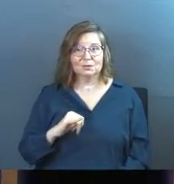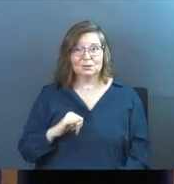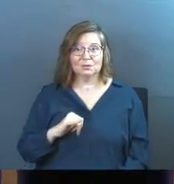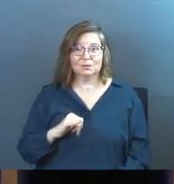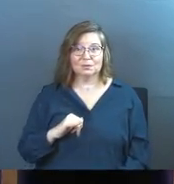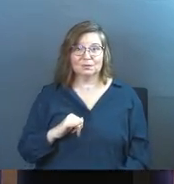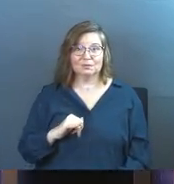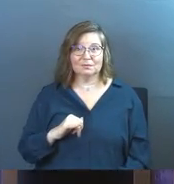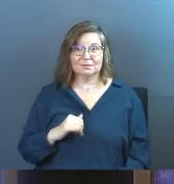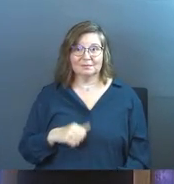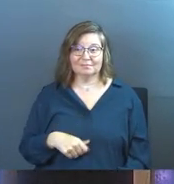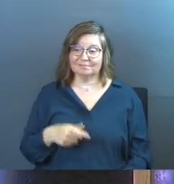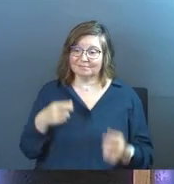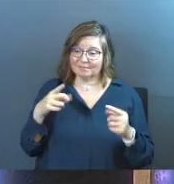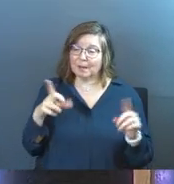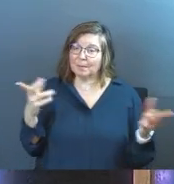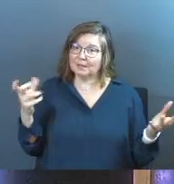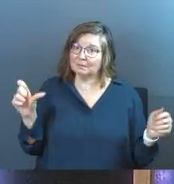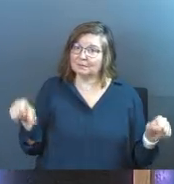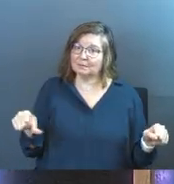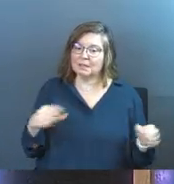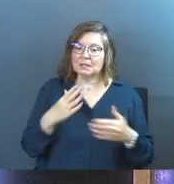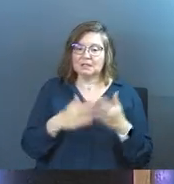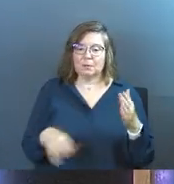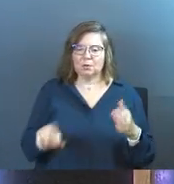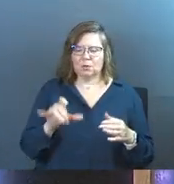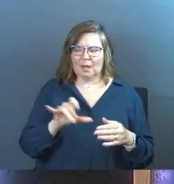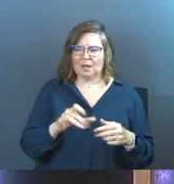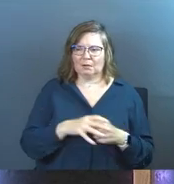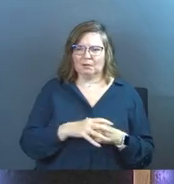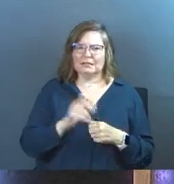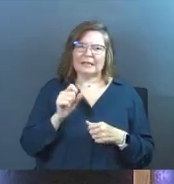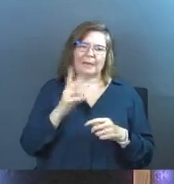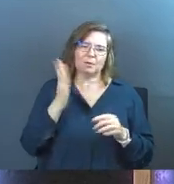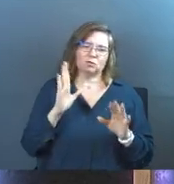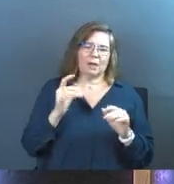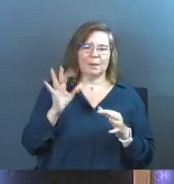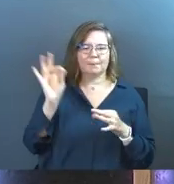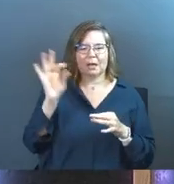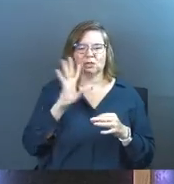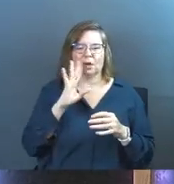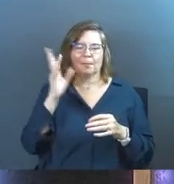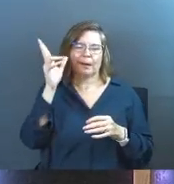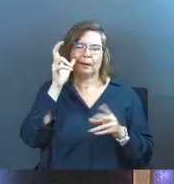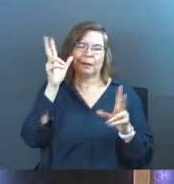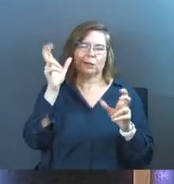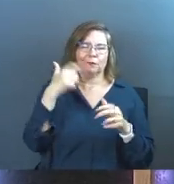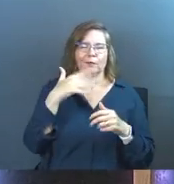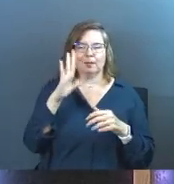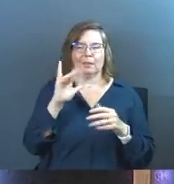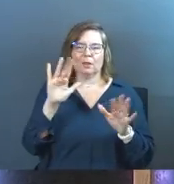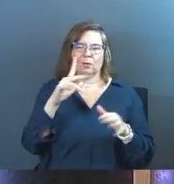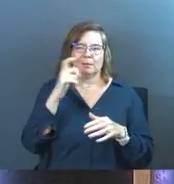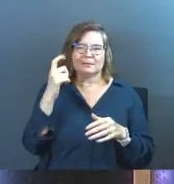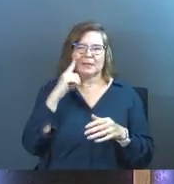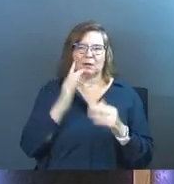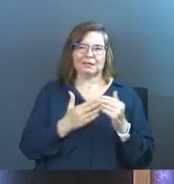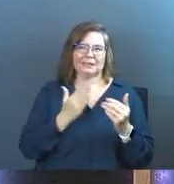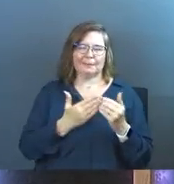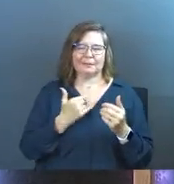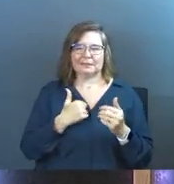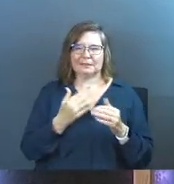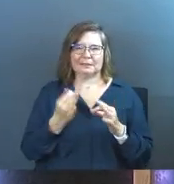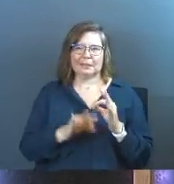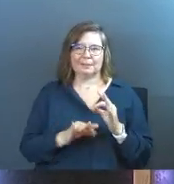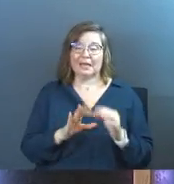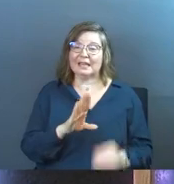That's a twist. Yes. Because some of you guys are like, yeah, it's great when pastors talk about hearing from God. That's so great. Cause they make it sound easy. They